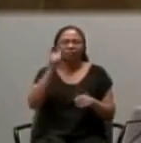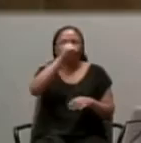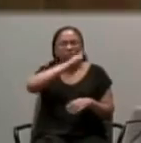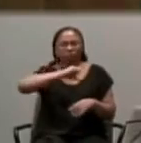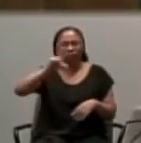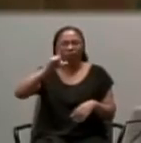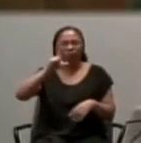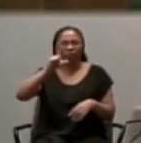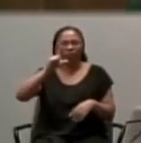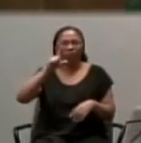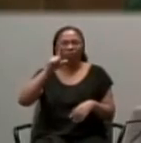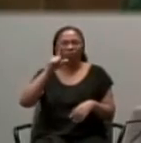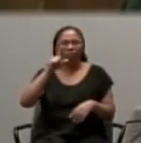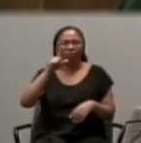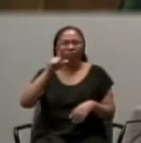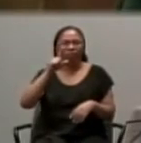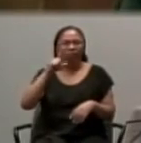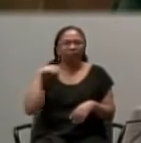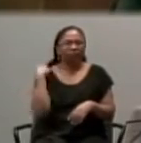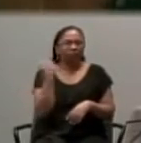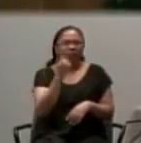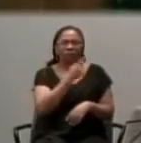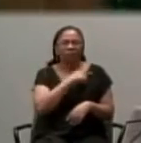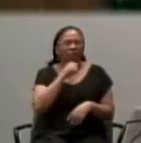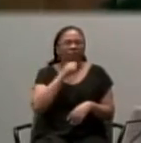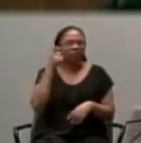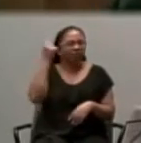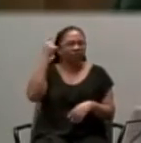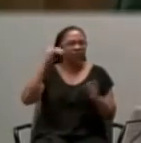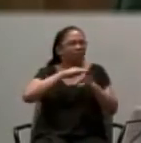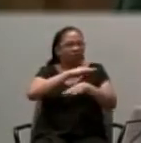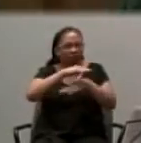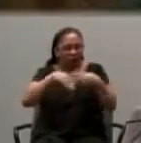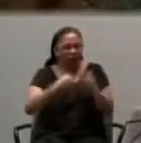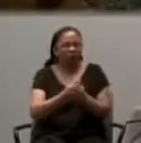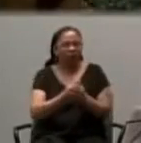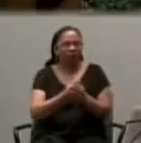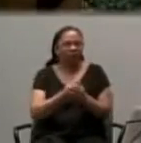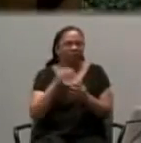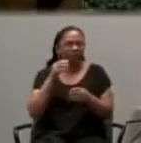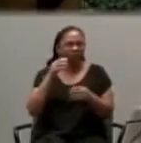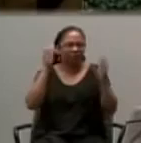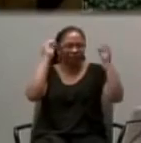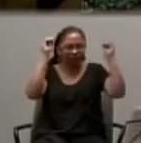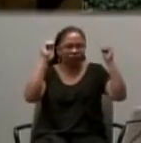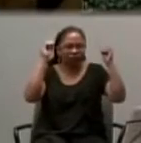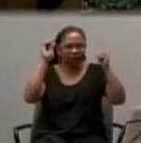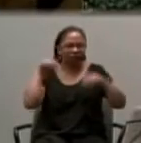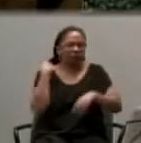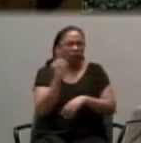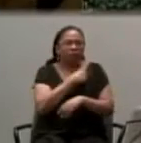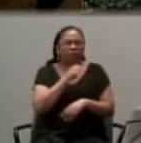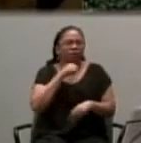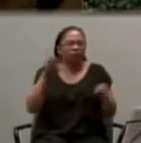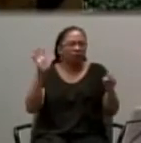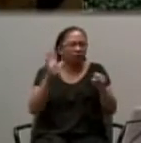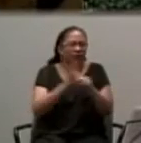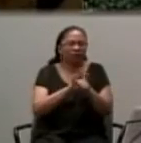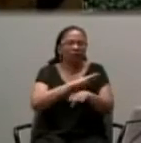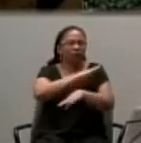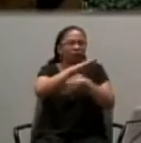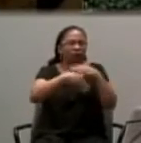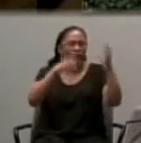Lord, we are not theologically inclined. We are not filled with the wisdom of God about the deep theological